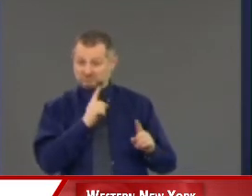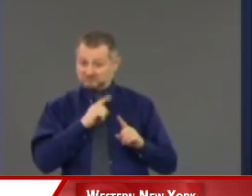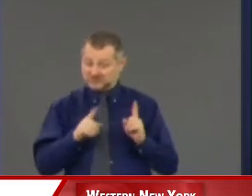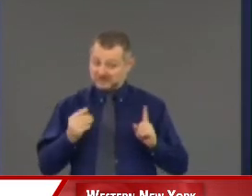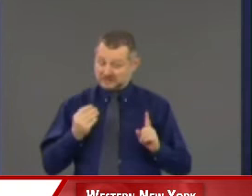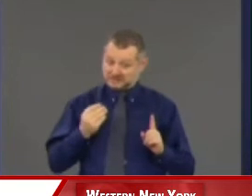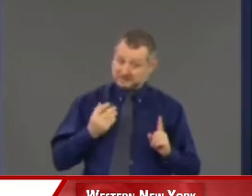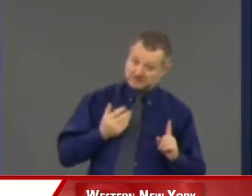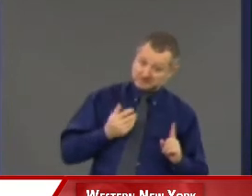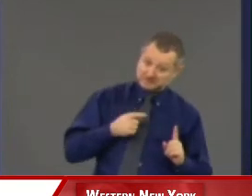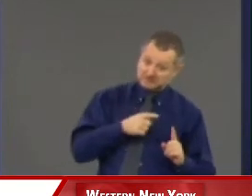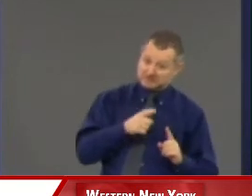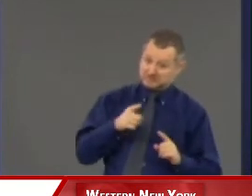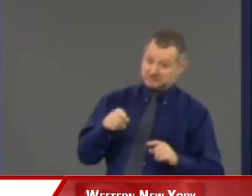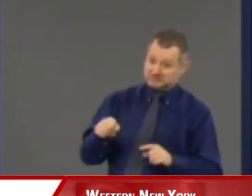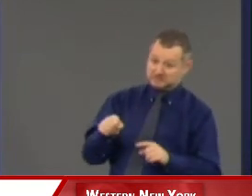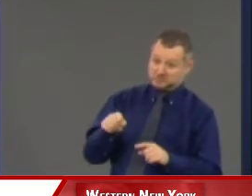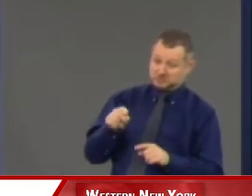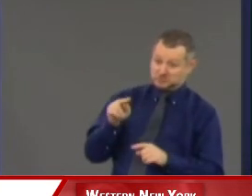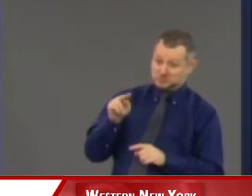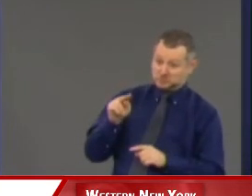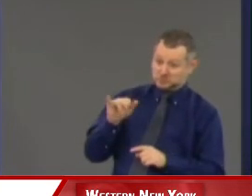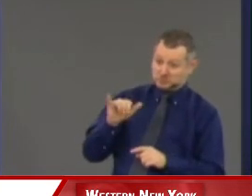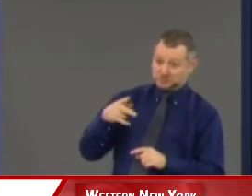power issue in New York City.